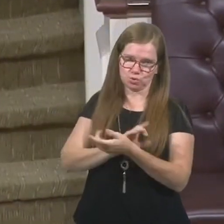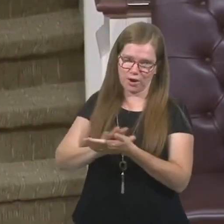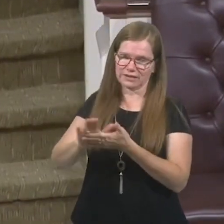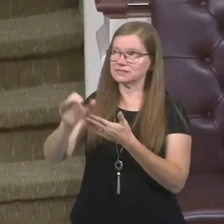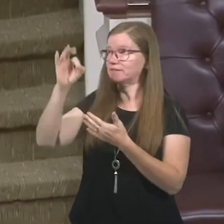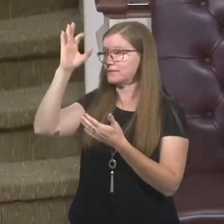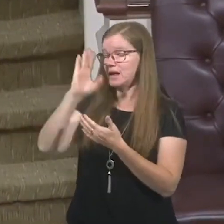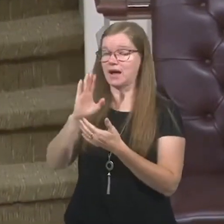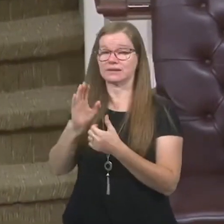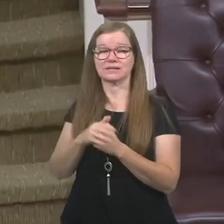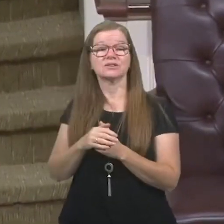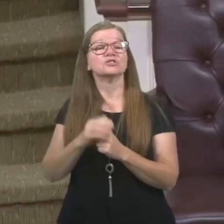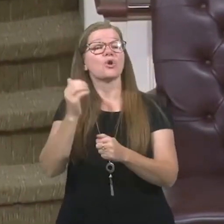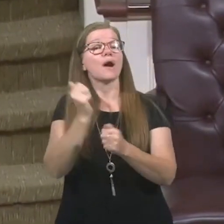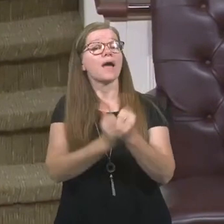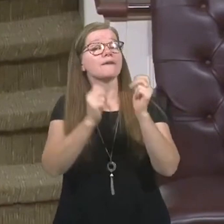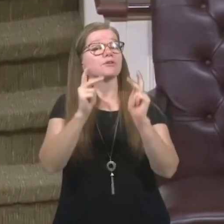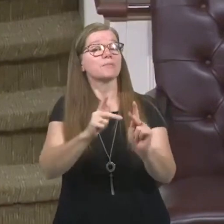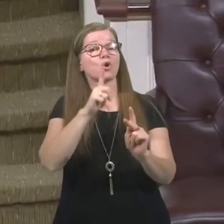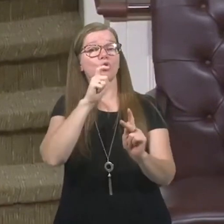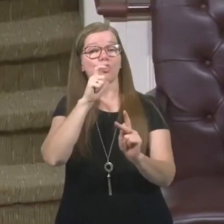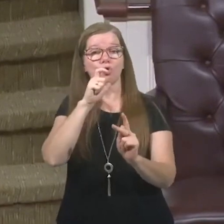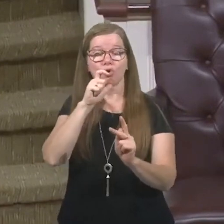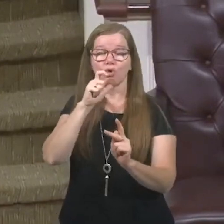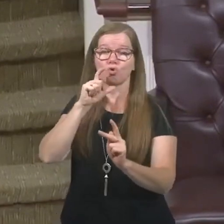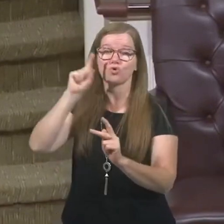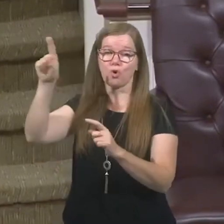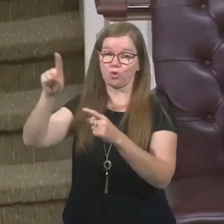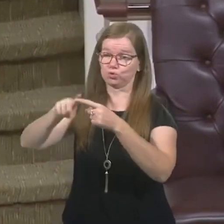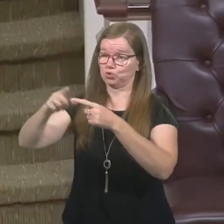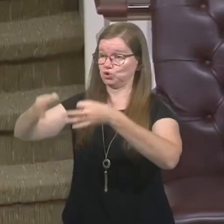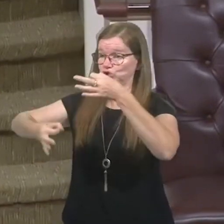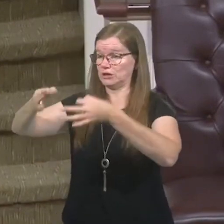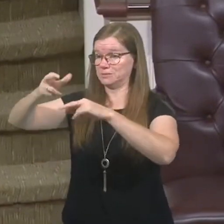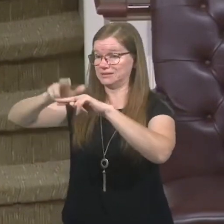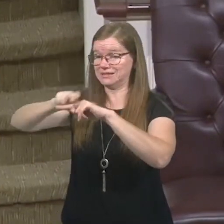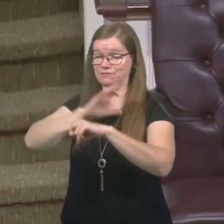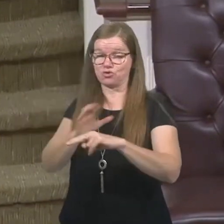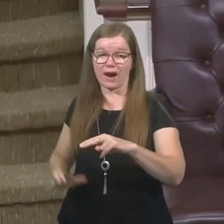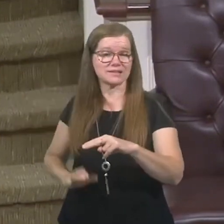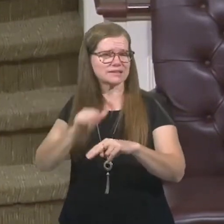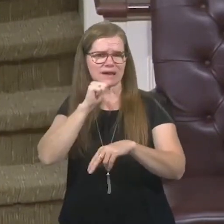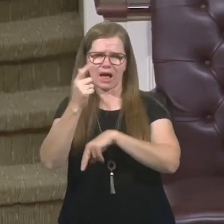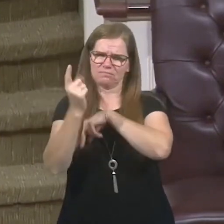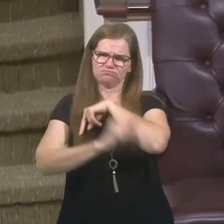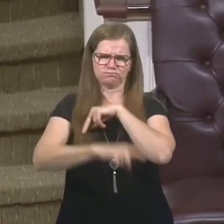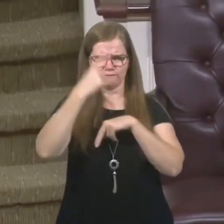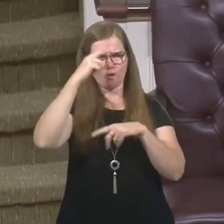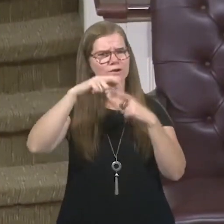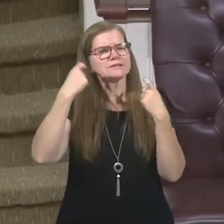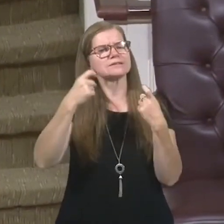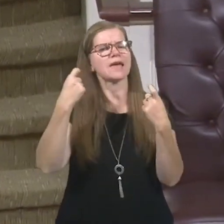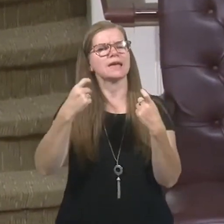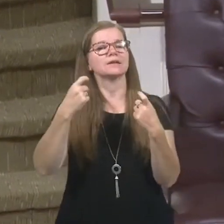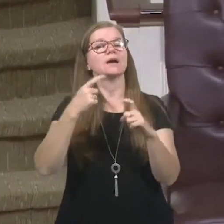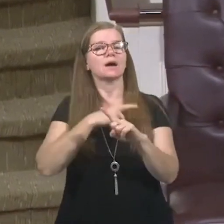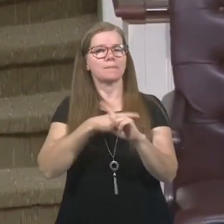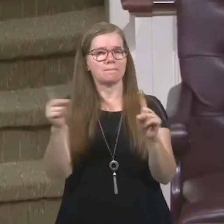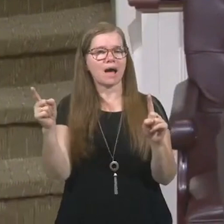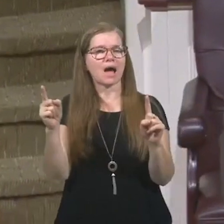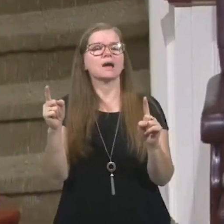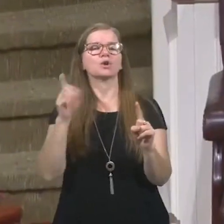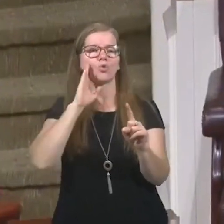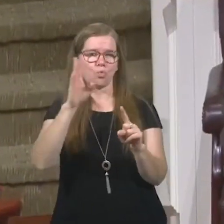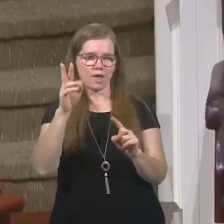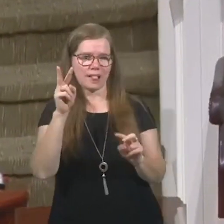See, everybody who goes to the judgment seat of Christ is not judged for their sin, but they are evaluated for what they did with the